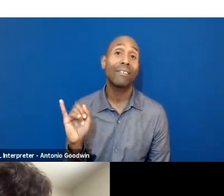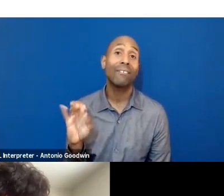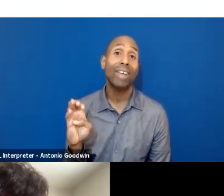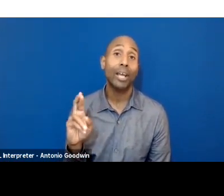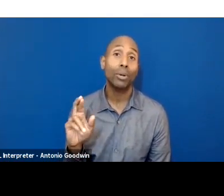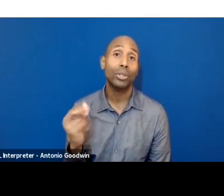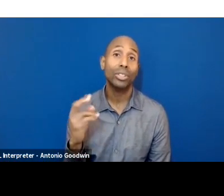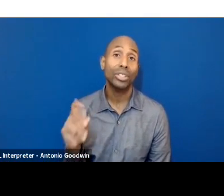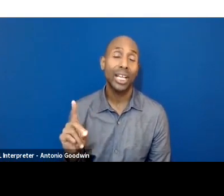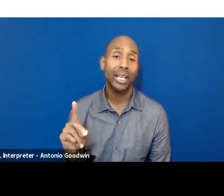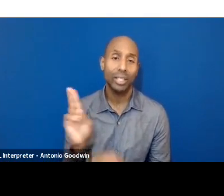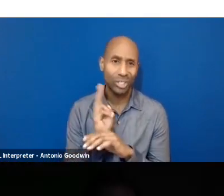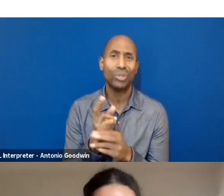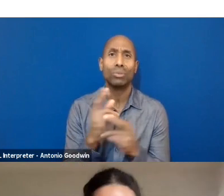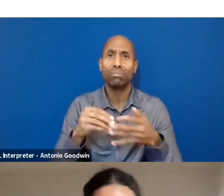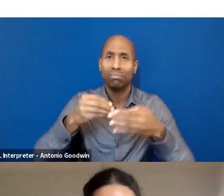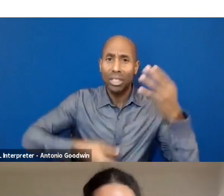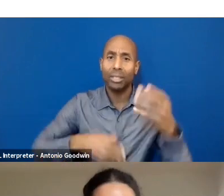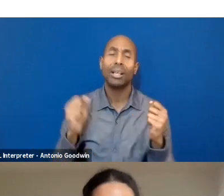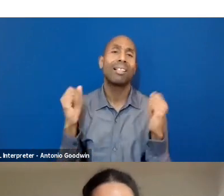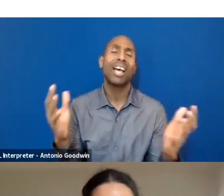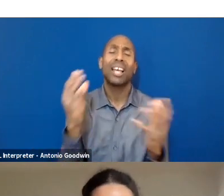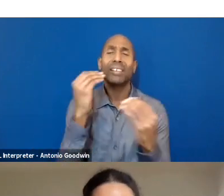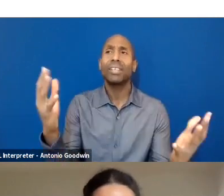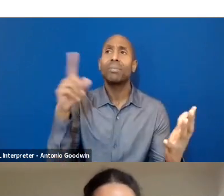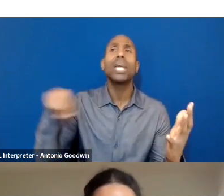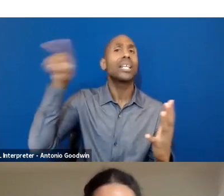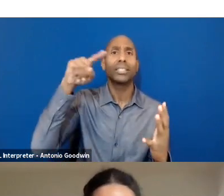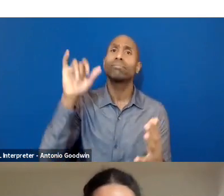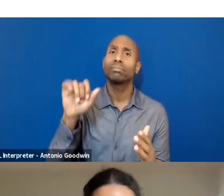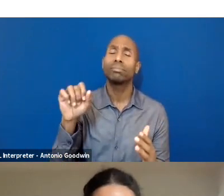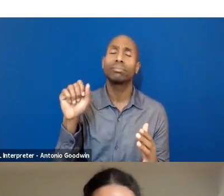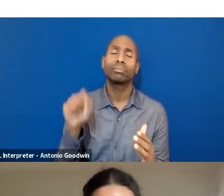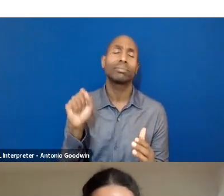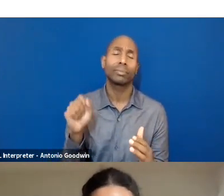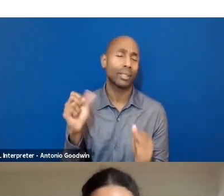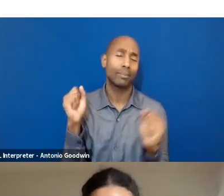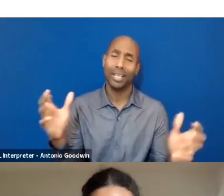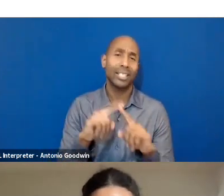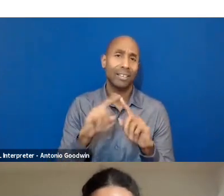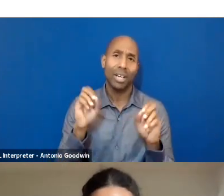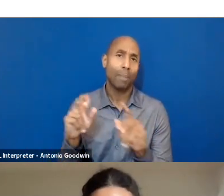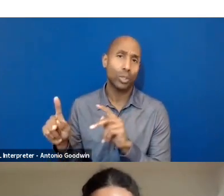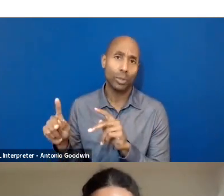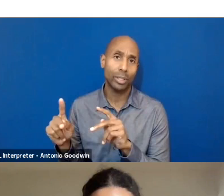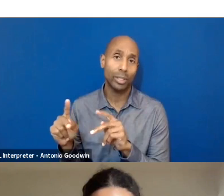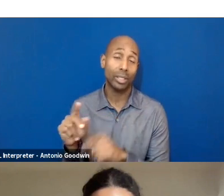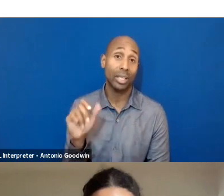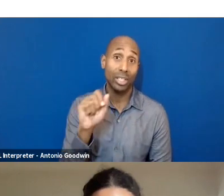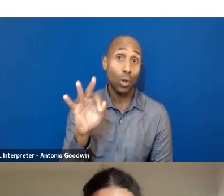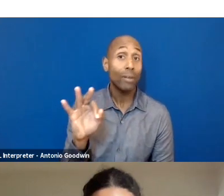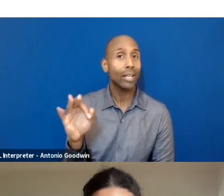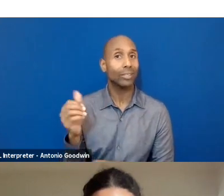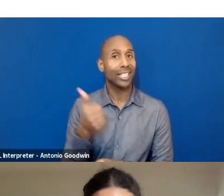because there's a lot of information out there. And like there's so many opportunities. Also just SoFactory has a waste design